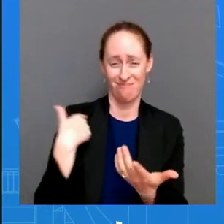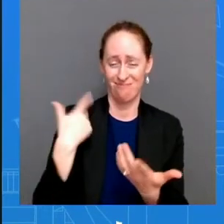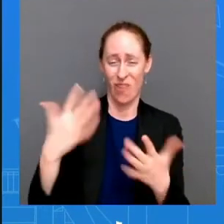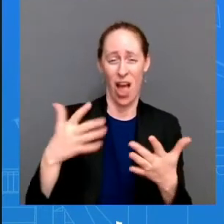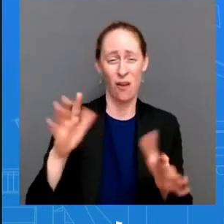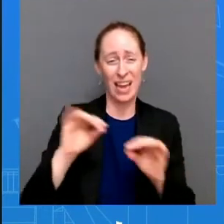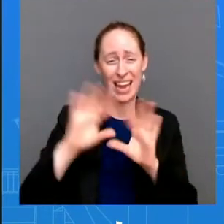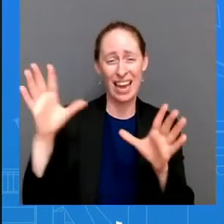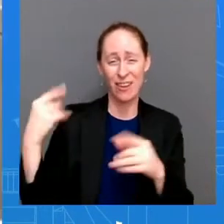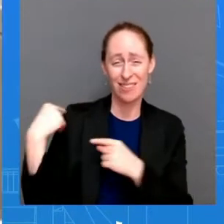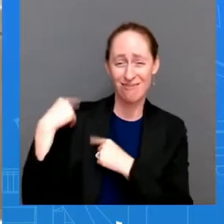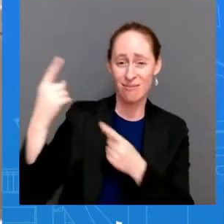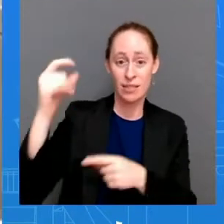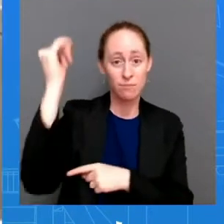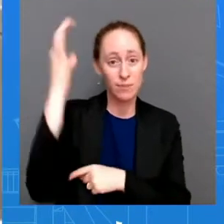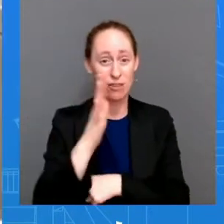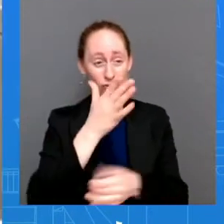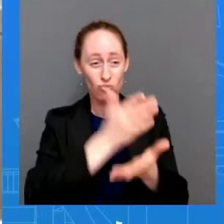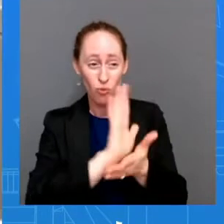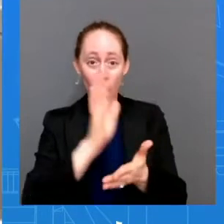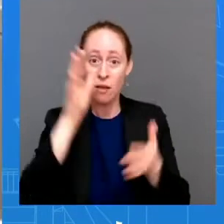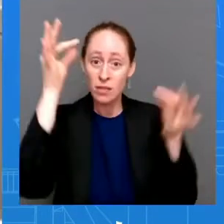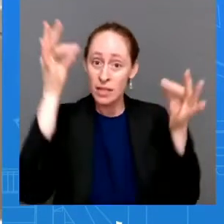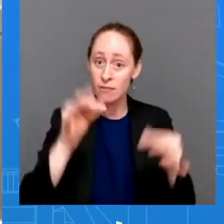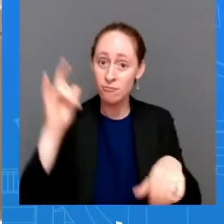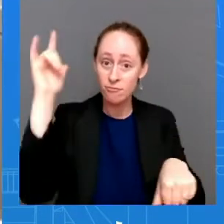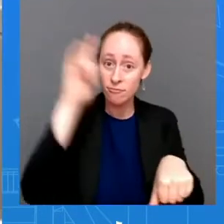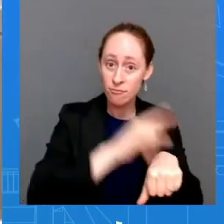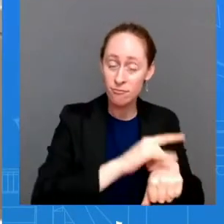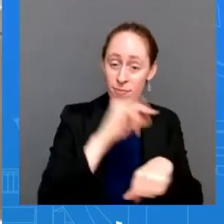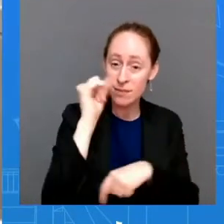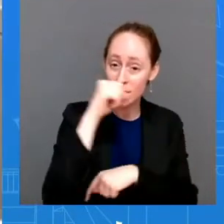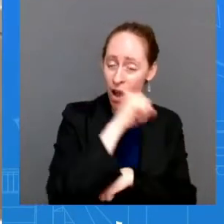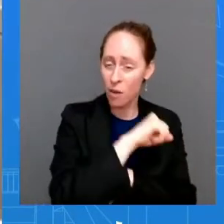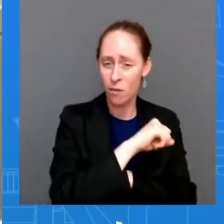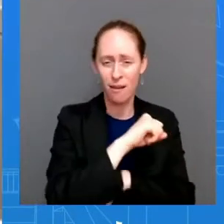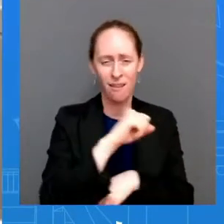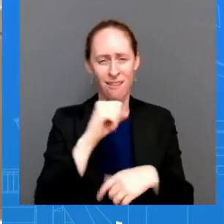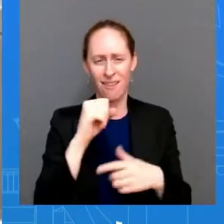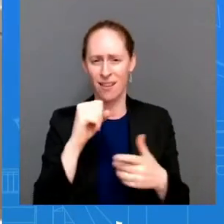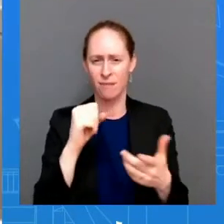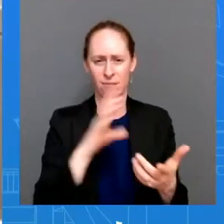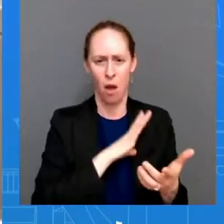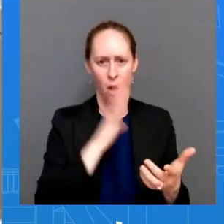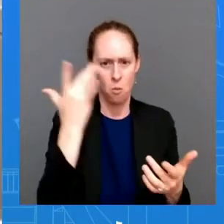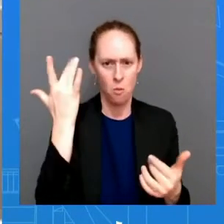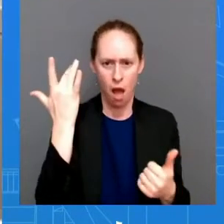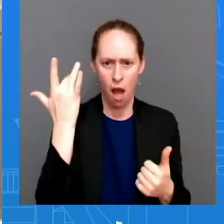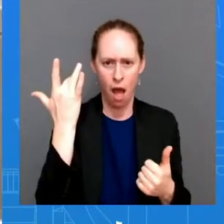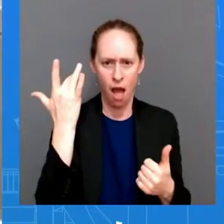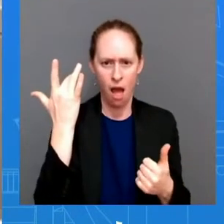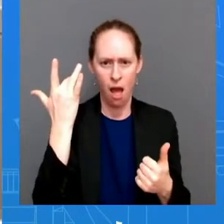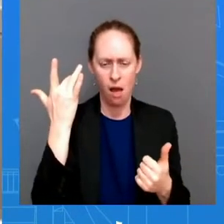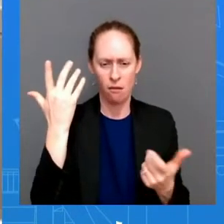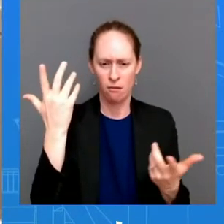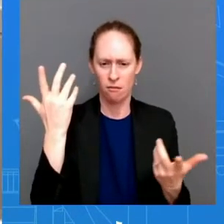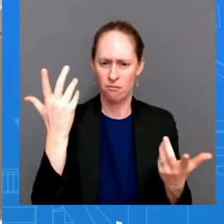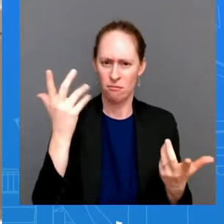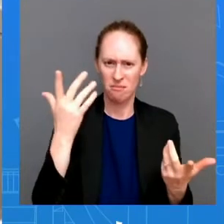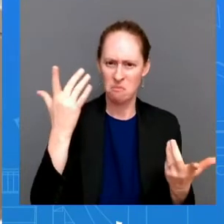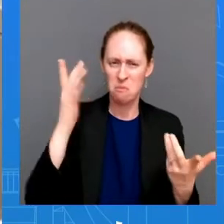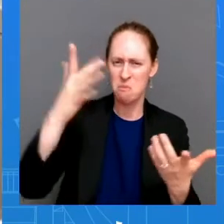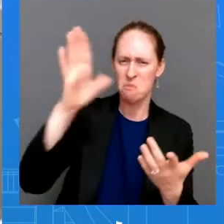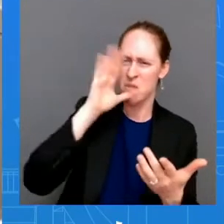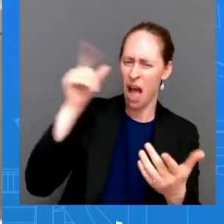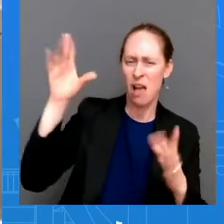have said that yes you've been clear that she has a right why is it so hard for the president just to say she's a brave trailblazer and i